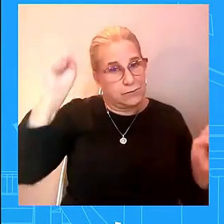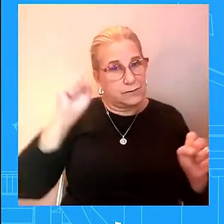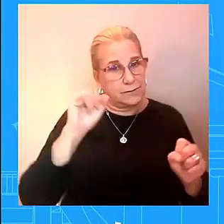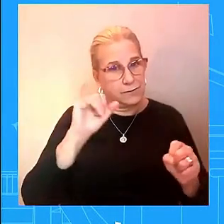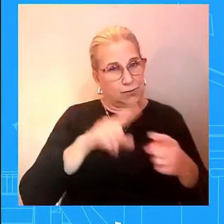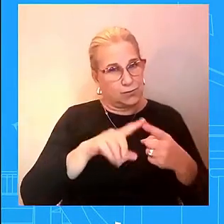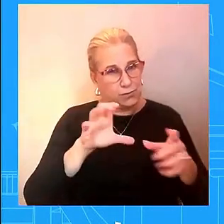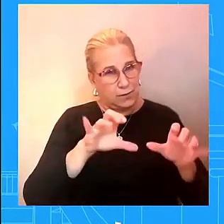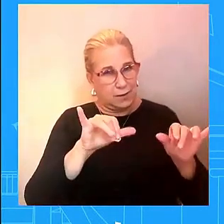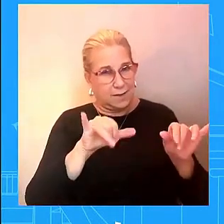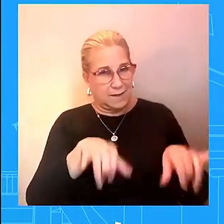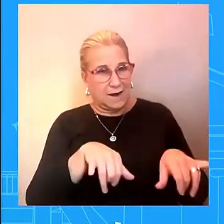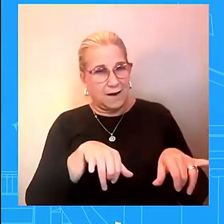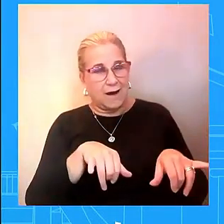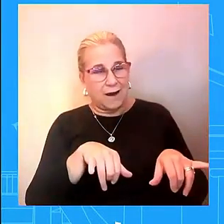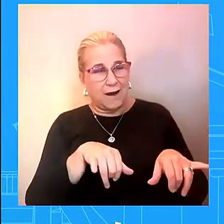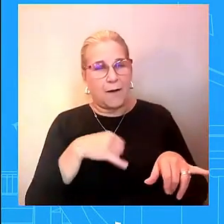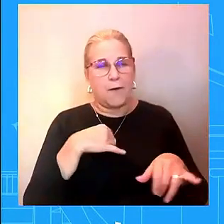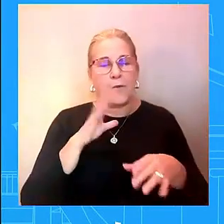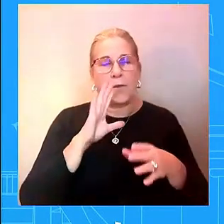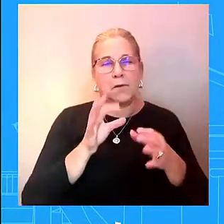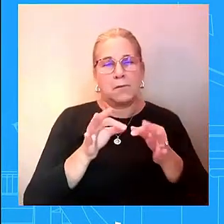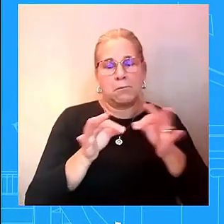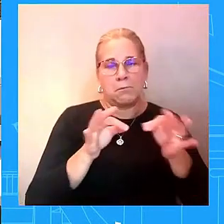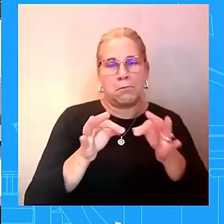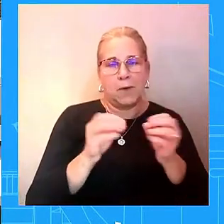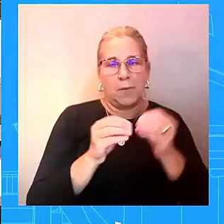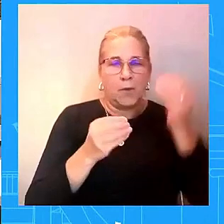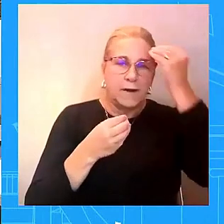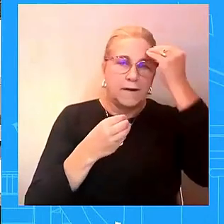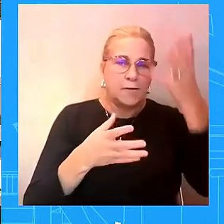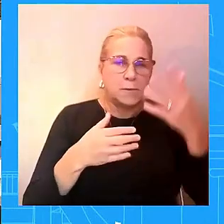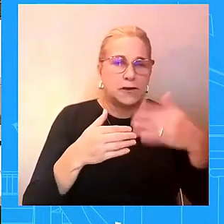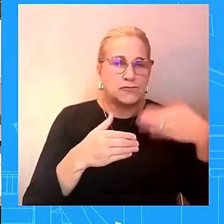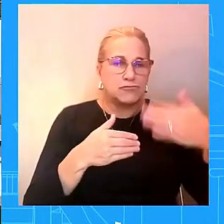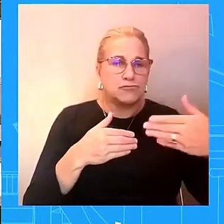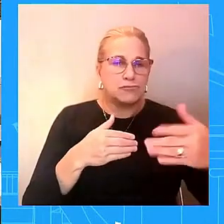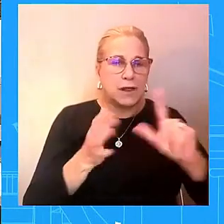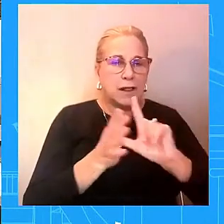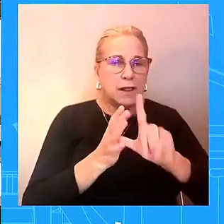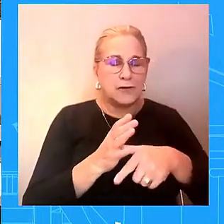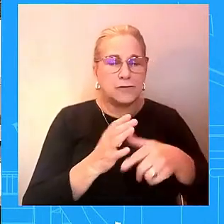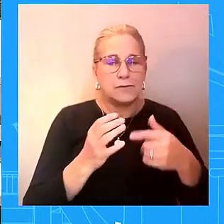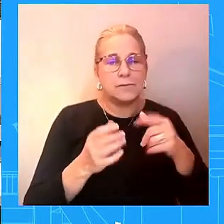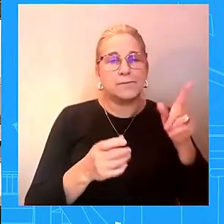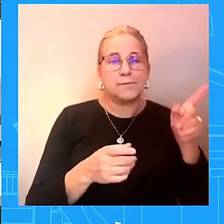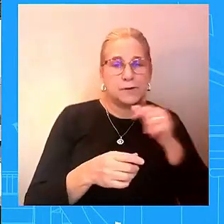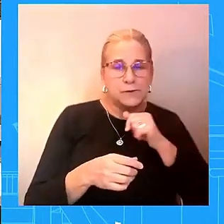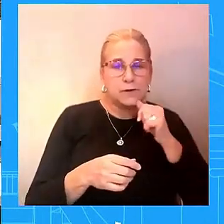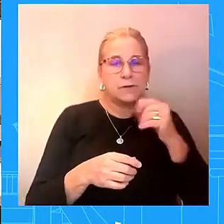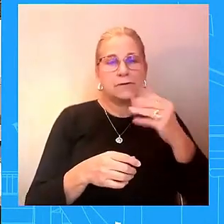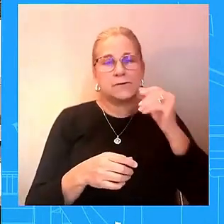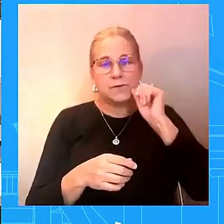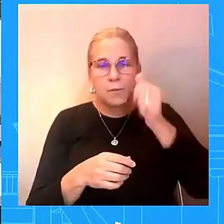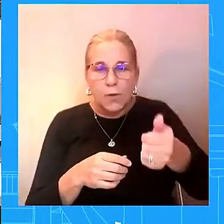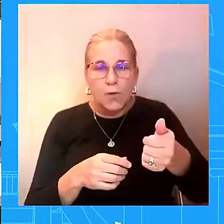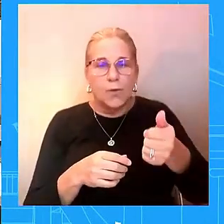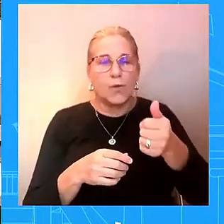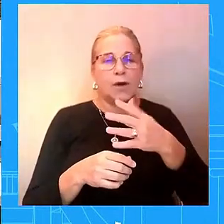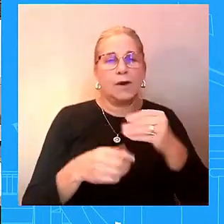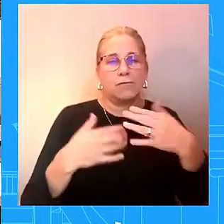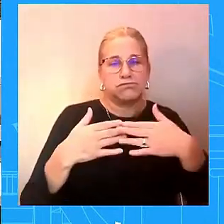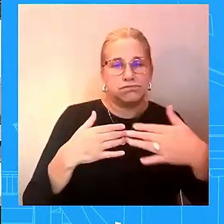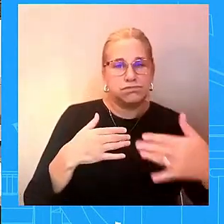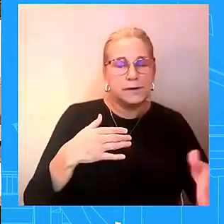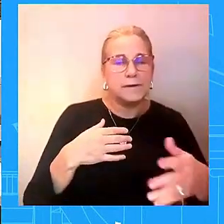well okay darlene and thank you um apologies can you clarify one thing you just said the president after you were talking about new